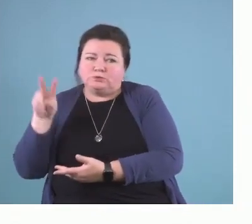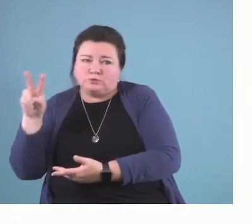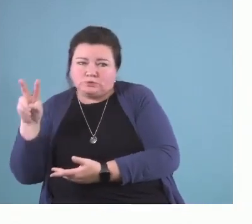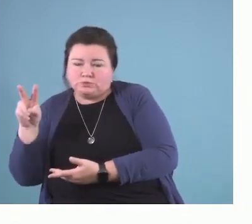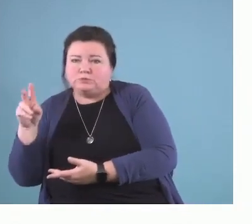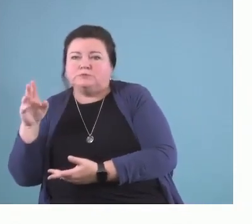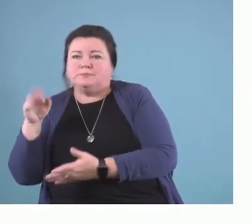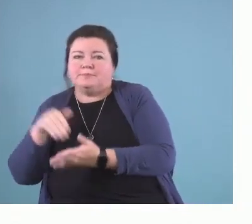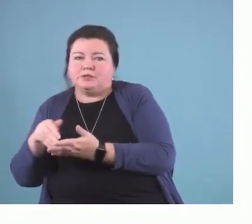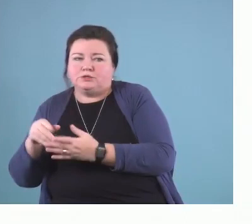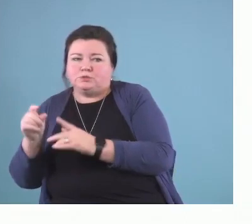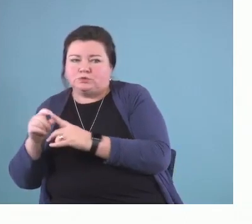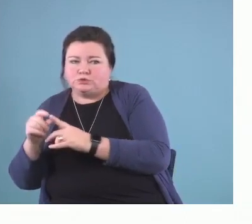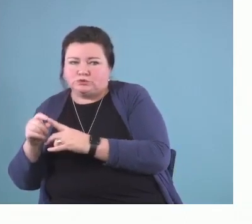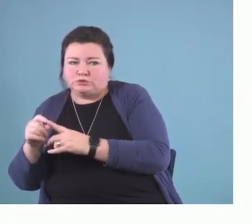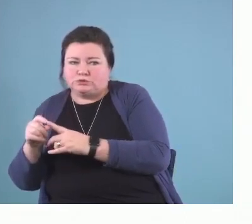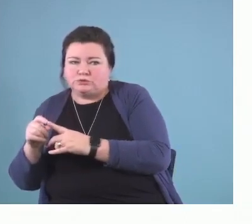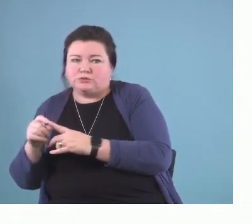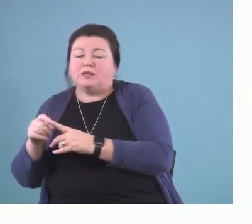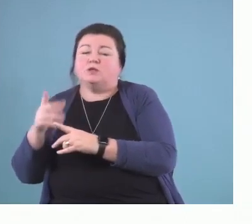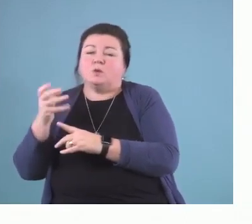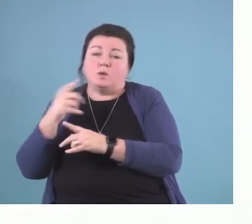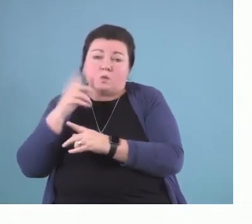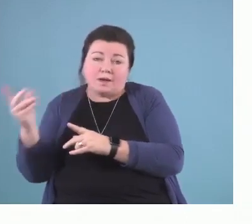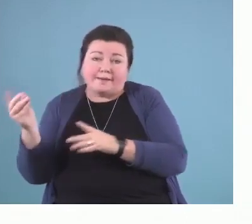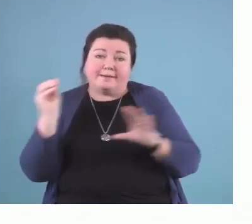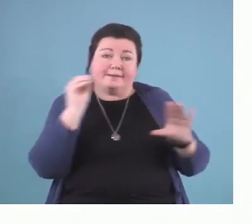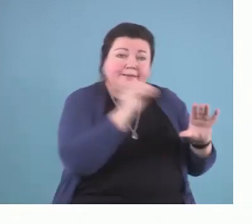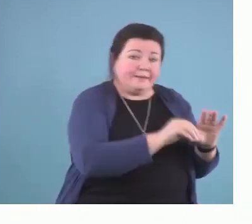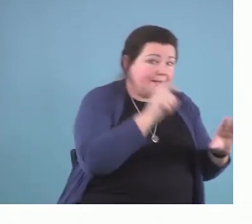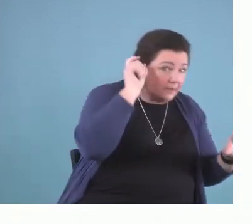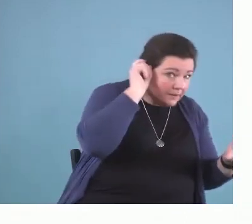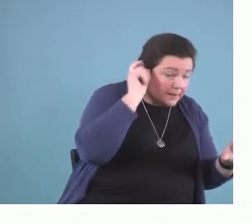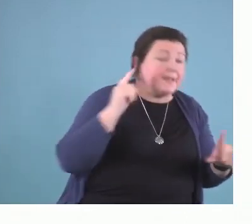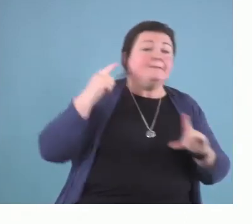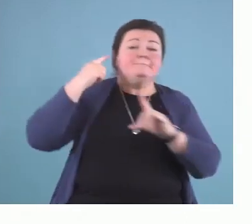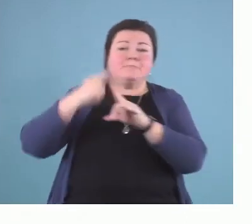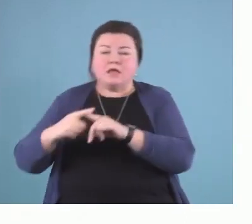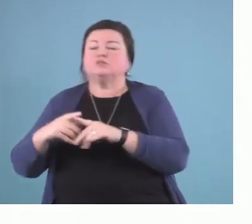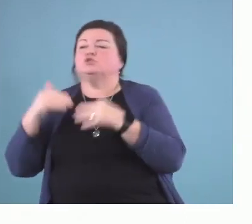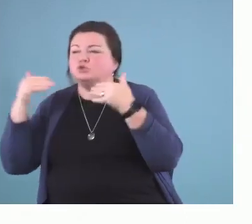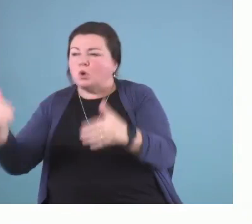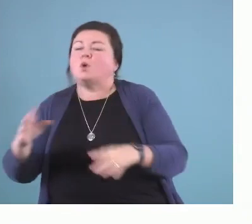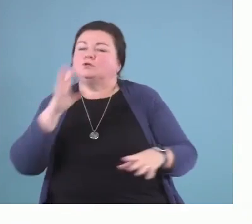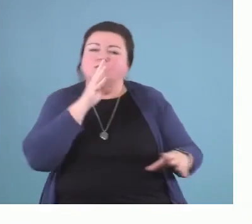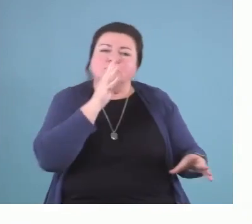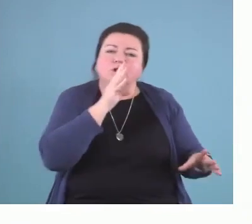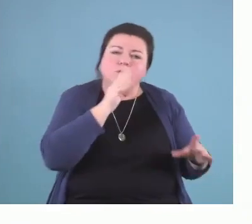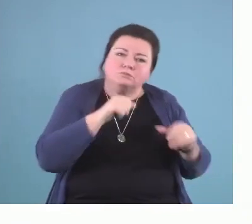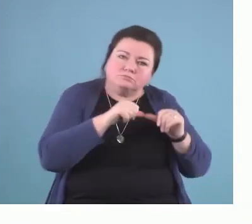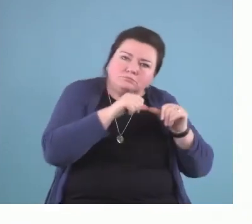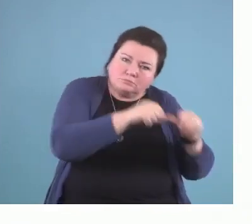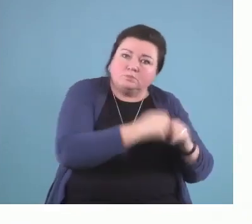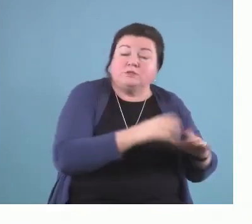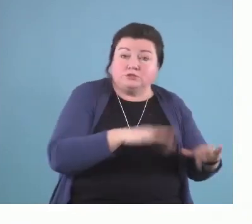on, and we want them to be really talkative. But if a child is late to get hearing aids, and